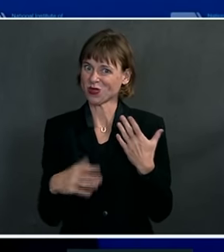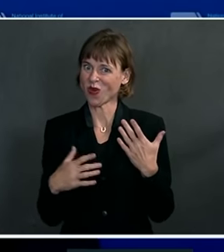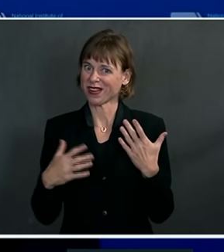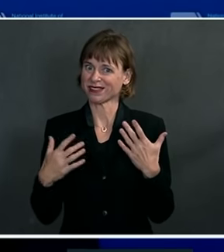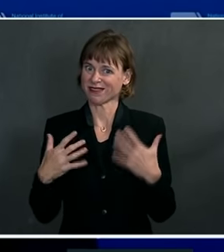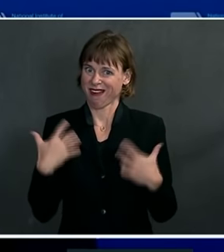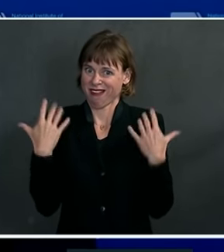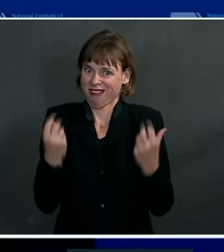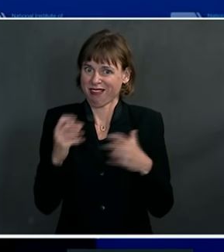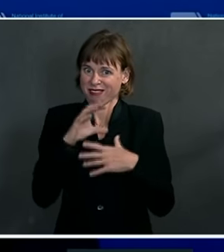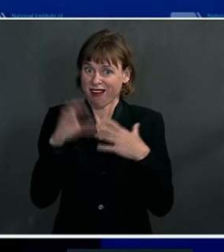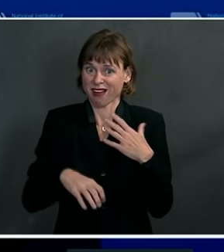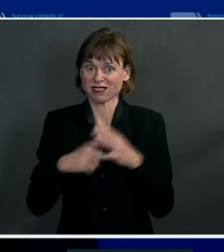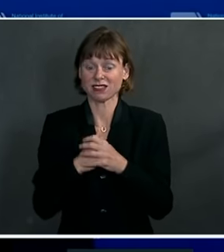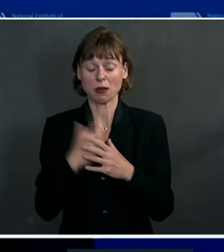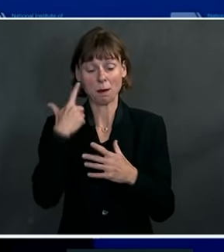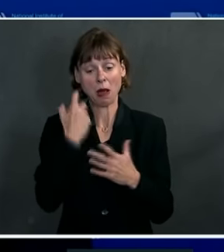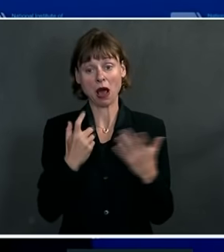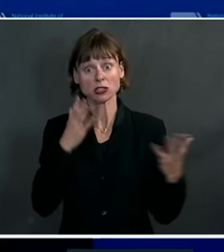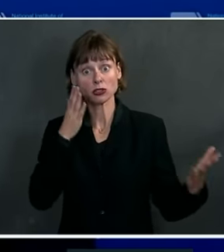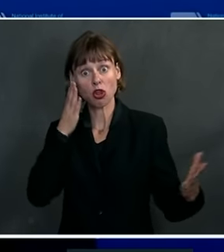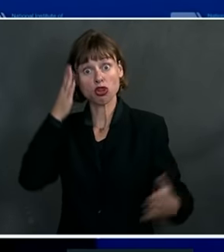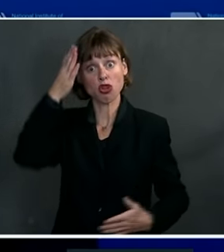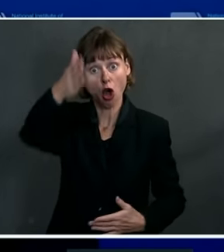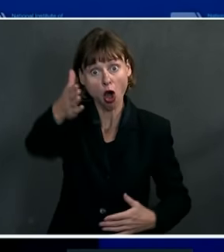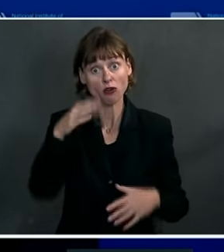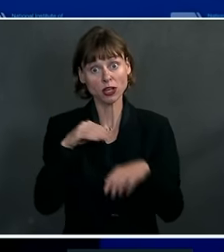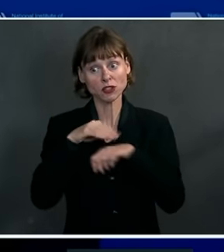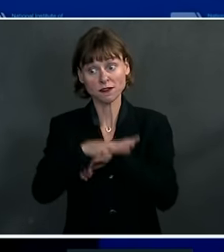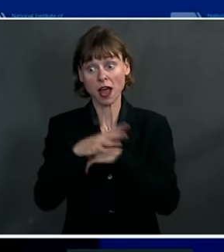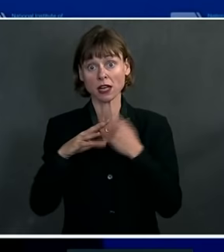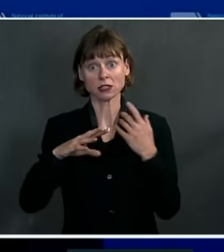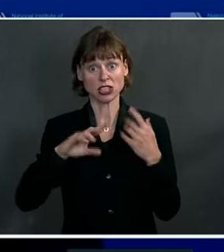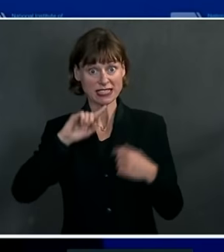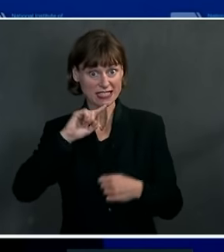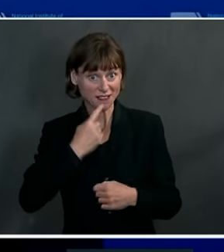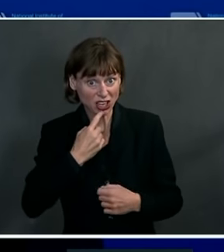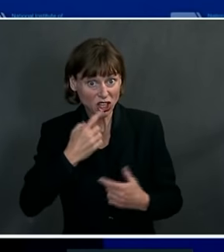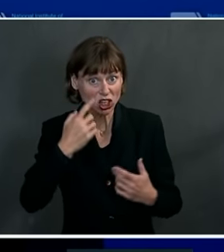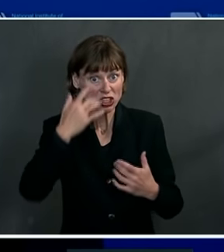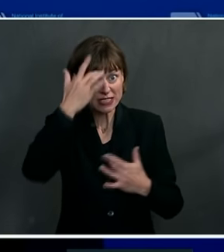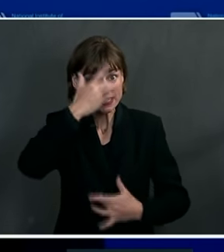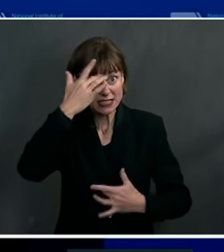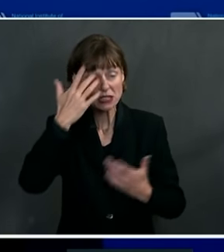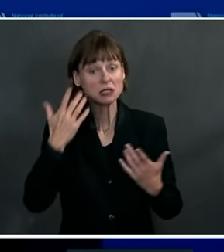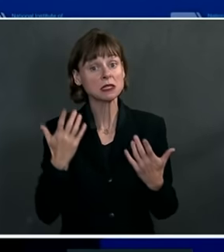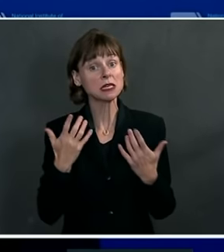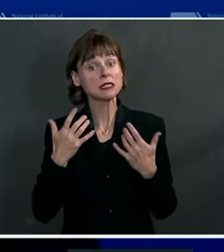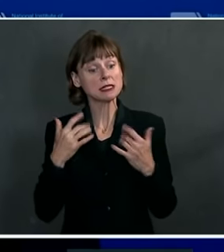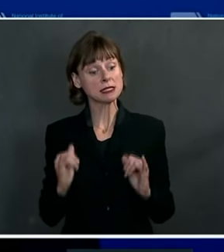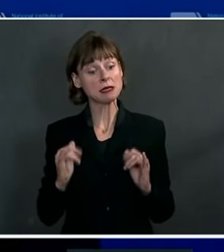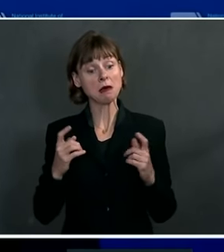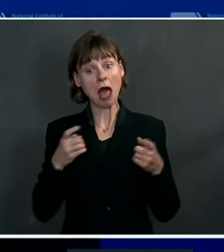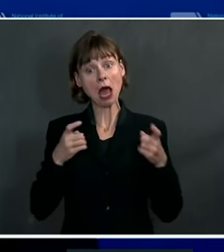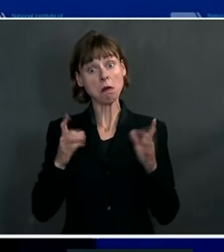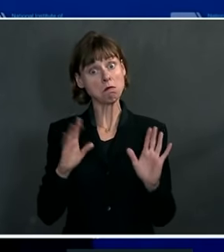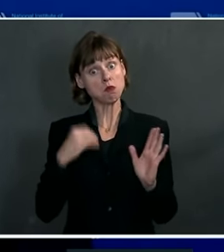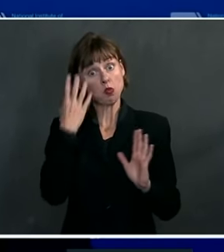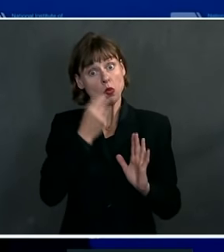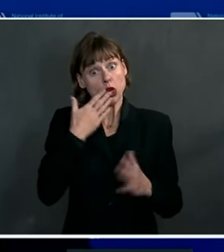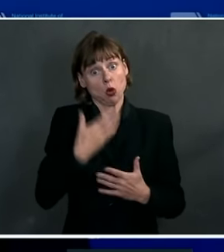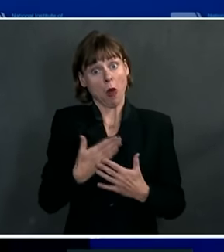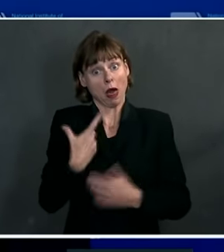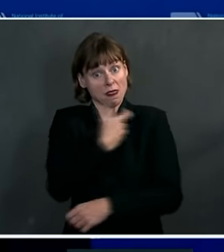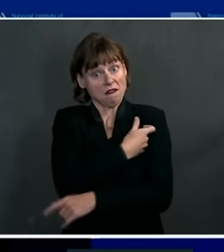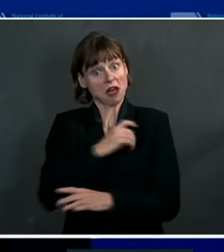see, even though the long-range effect, in the sense of severe disease, is still handled reasonably well by the